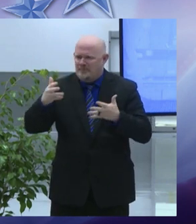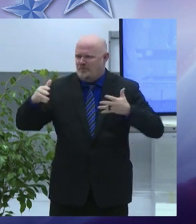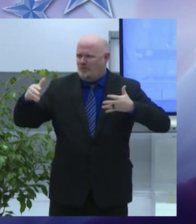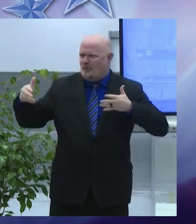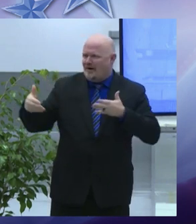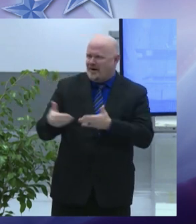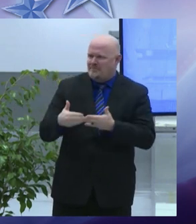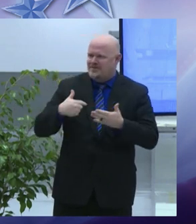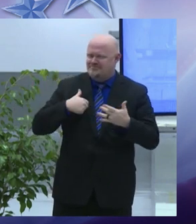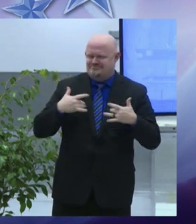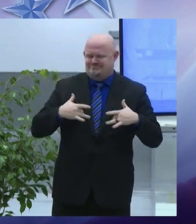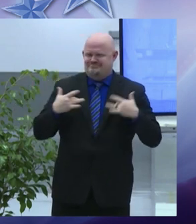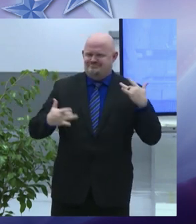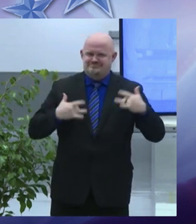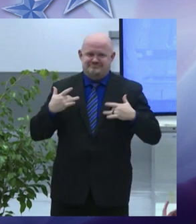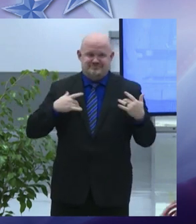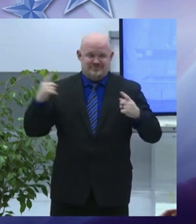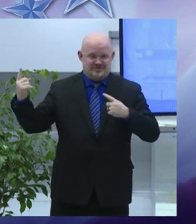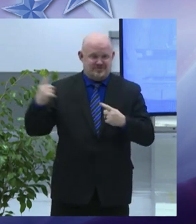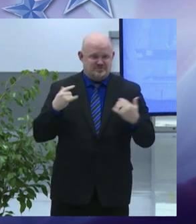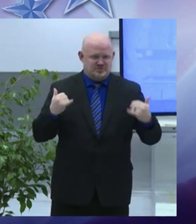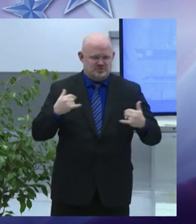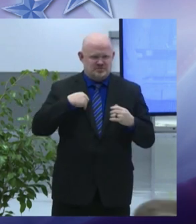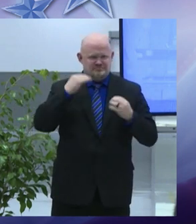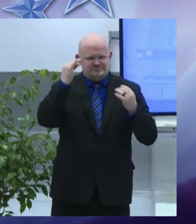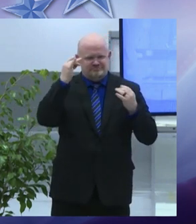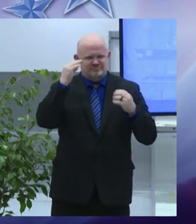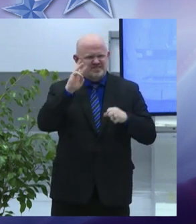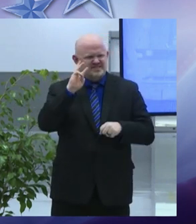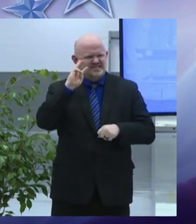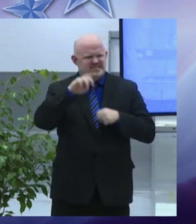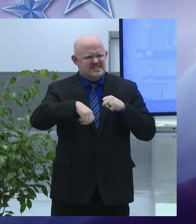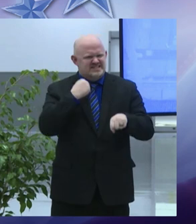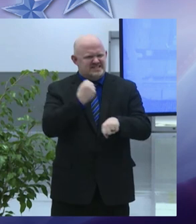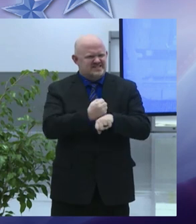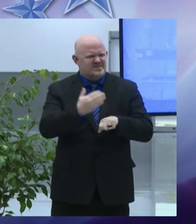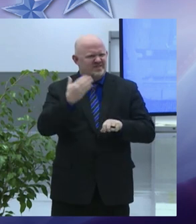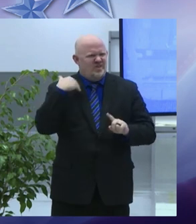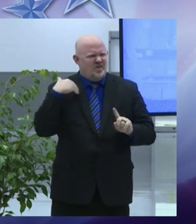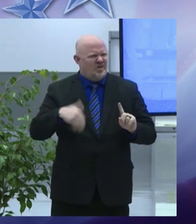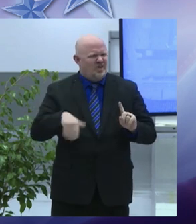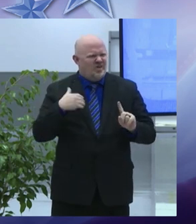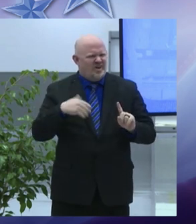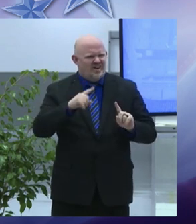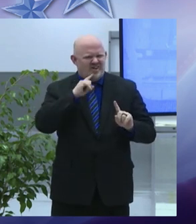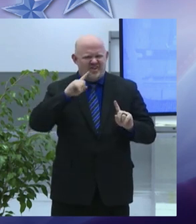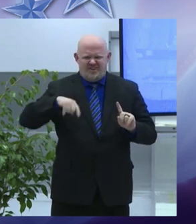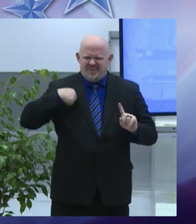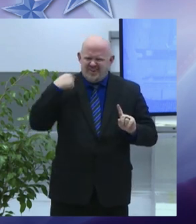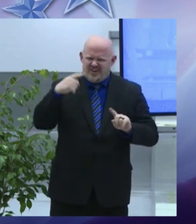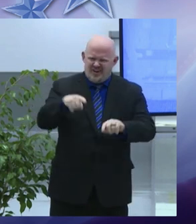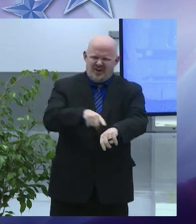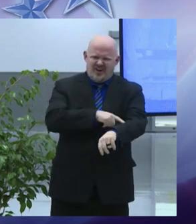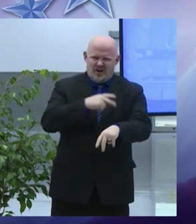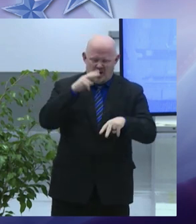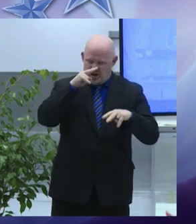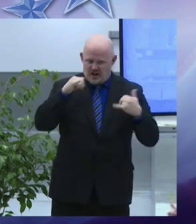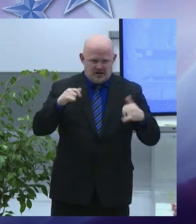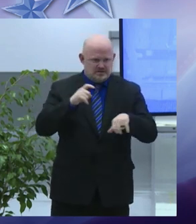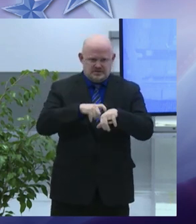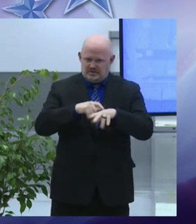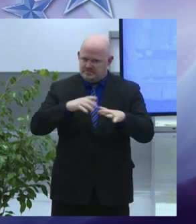six years ago man that was a long time ago look where we are today you're on the common council